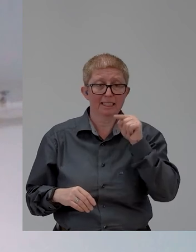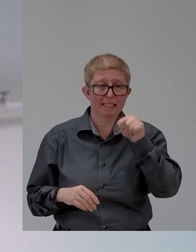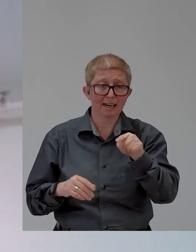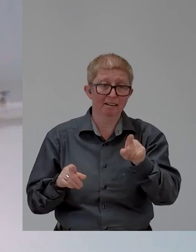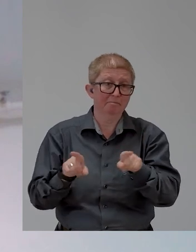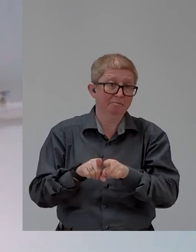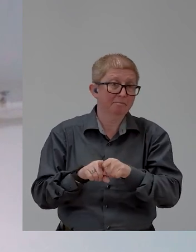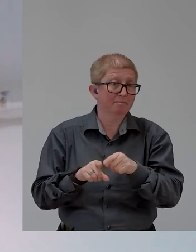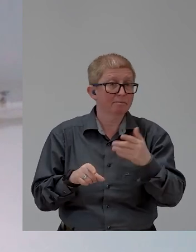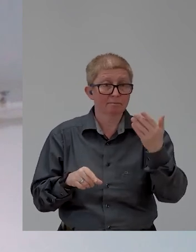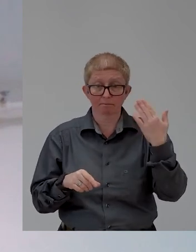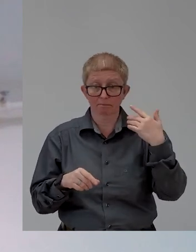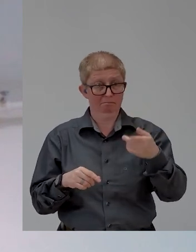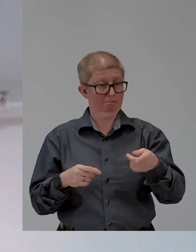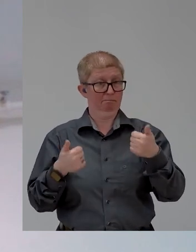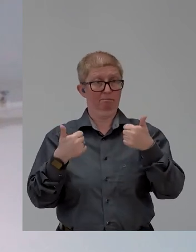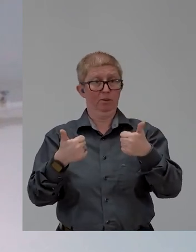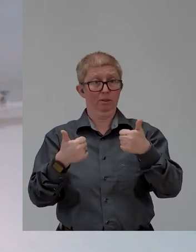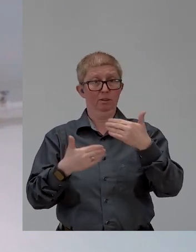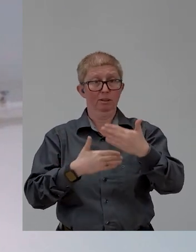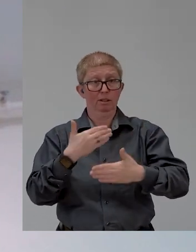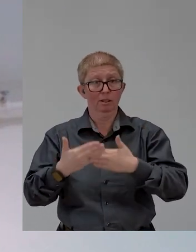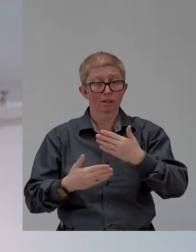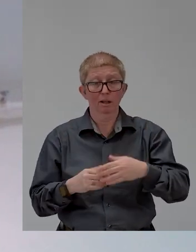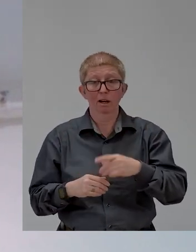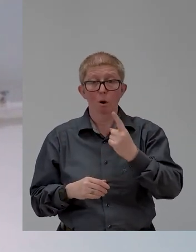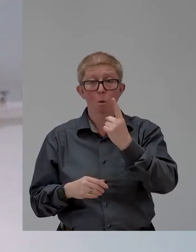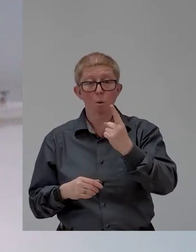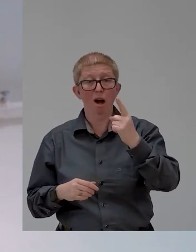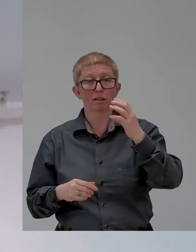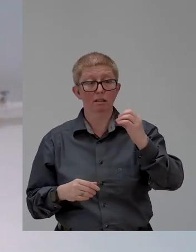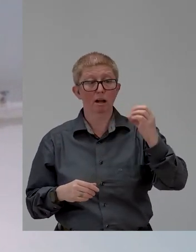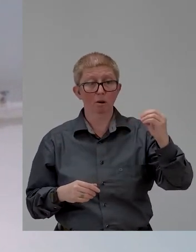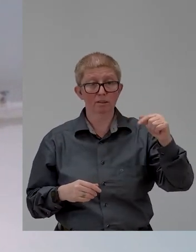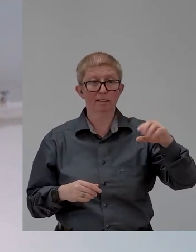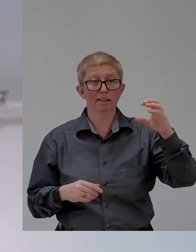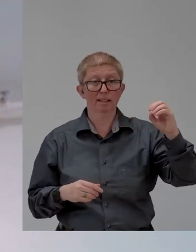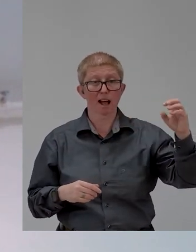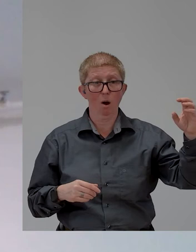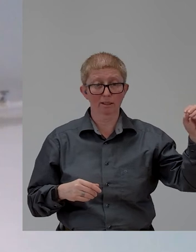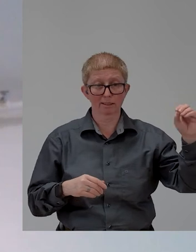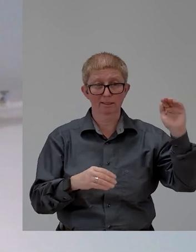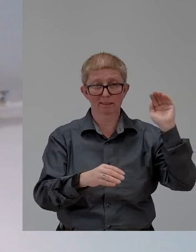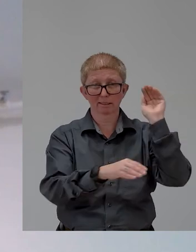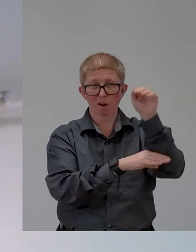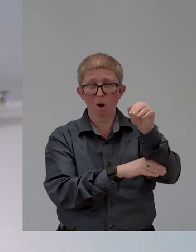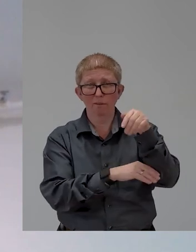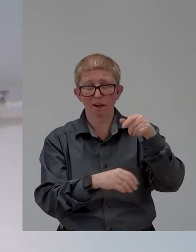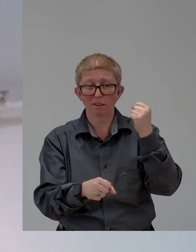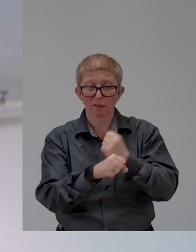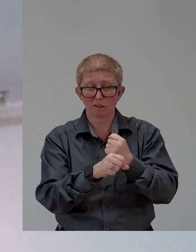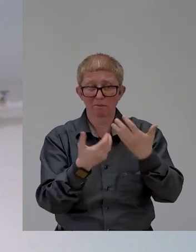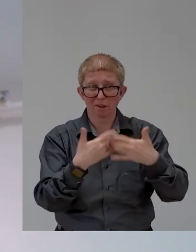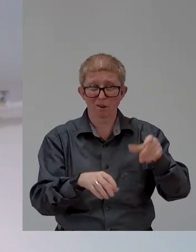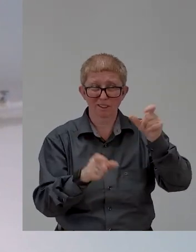for over 100,000 job seekers with disabilities. I was very honored to be able to support them in a little way with the